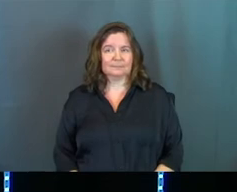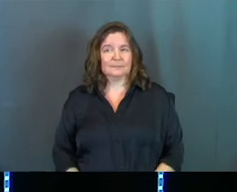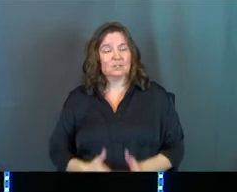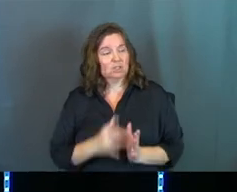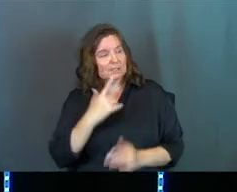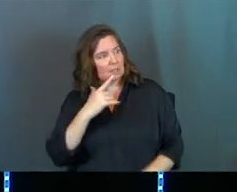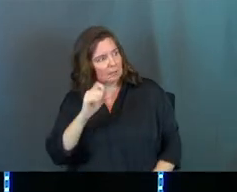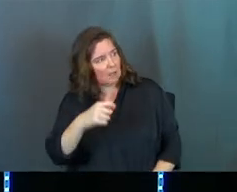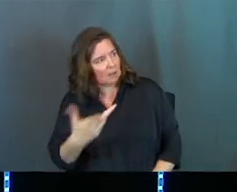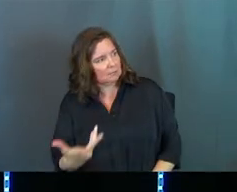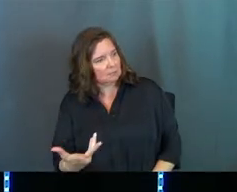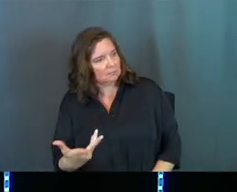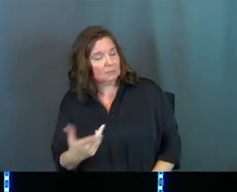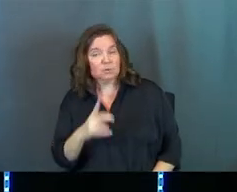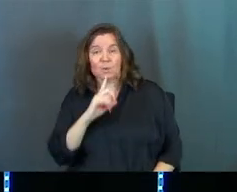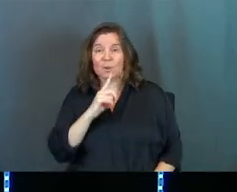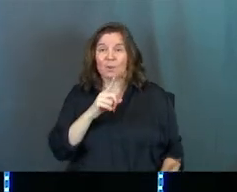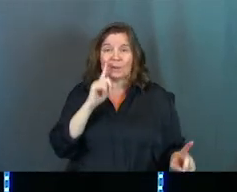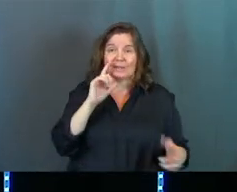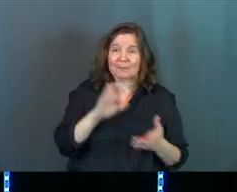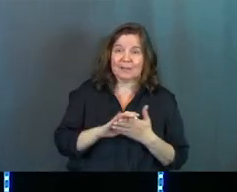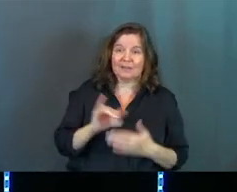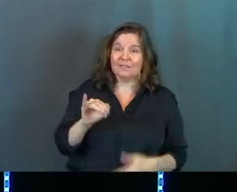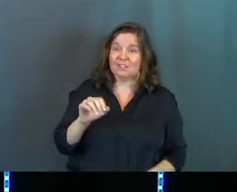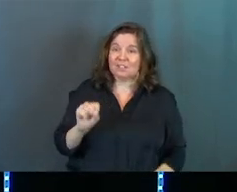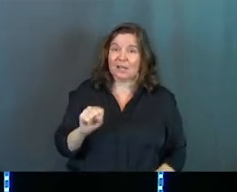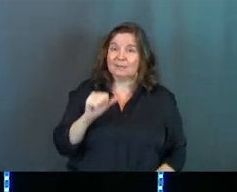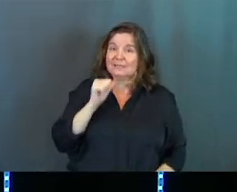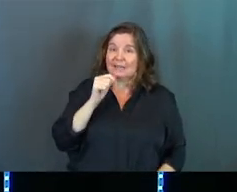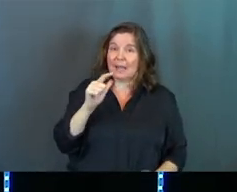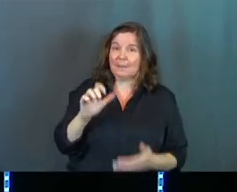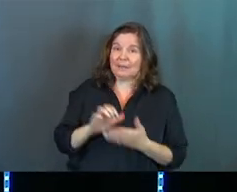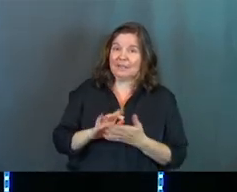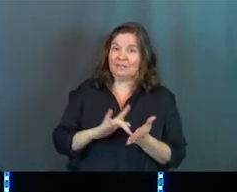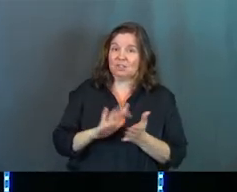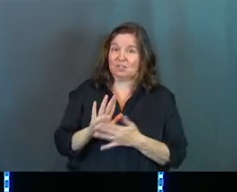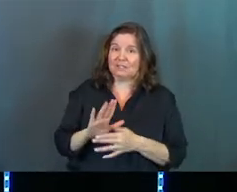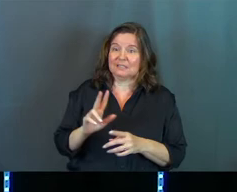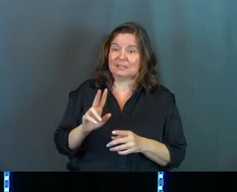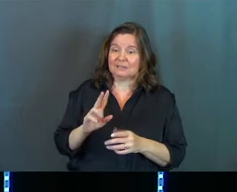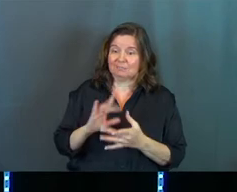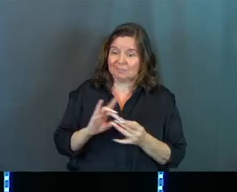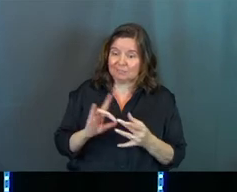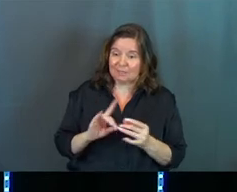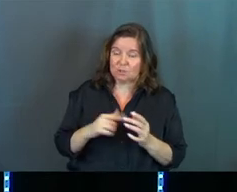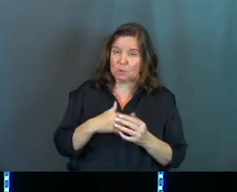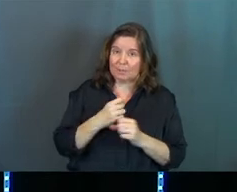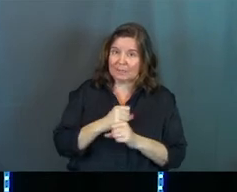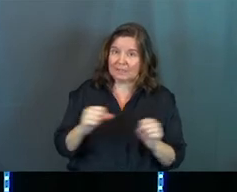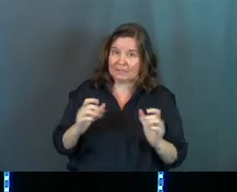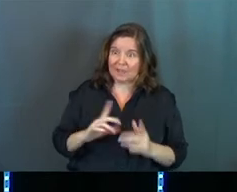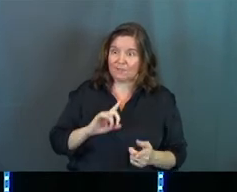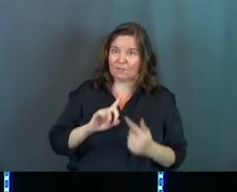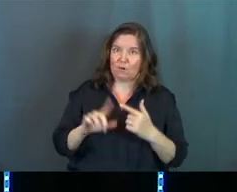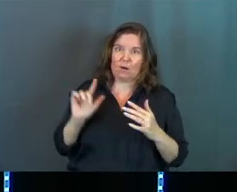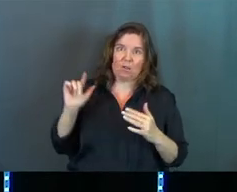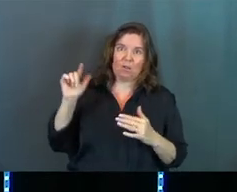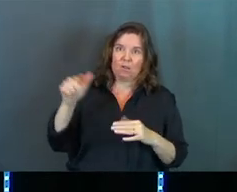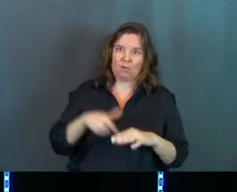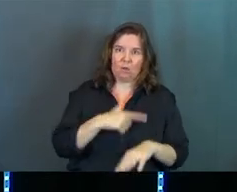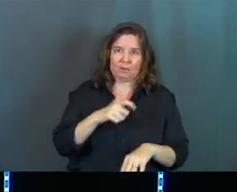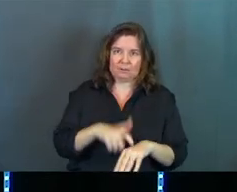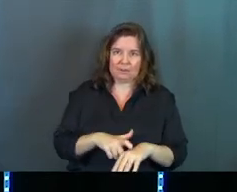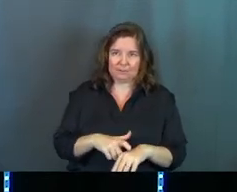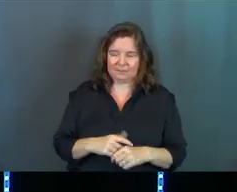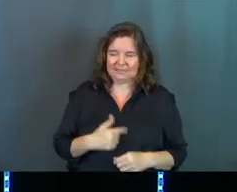Jesus is like, yeah. So they really didn't believe him. James did not believe in Jesus' claim to be Messiah for quite some time. He's like, hmm,